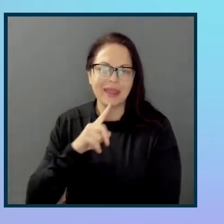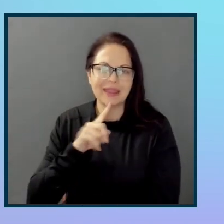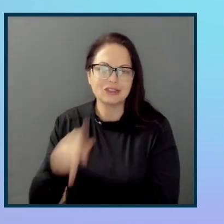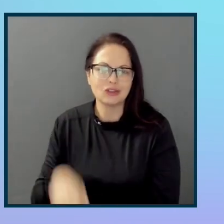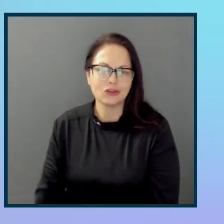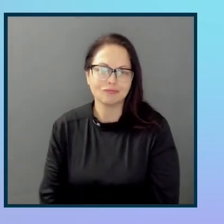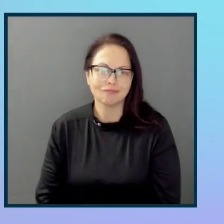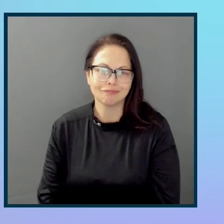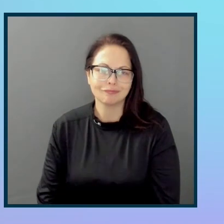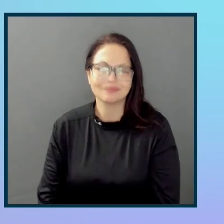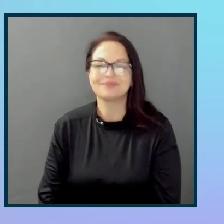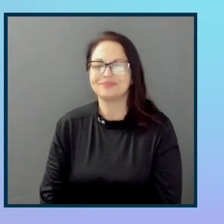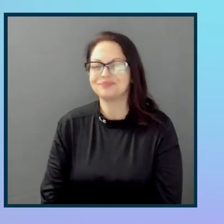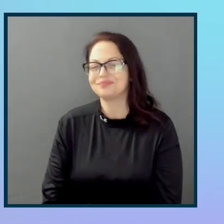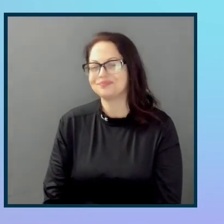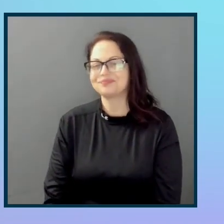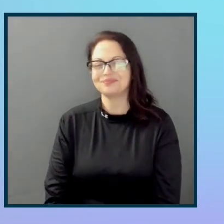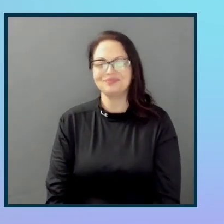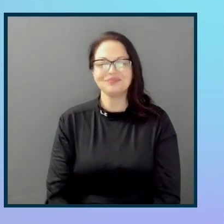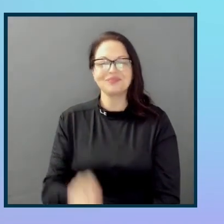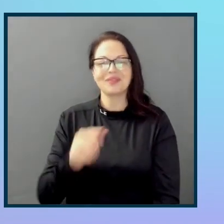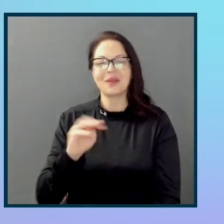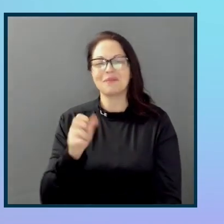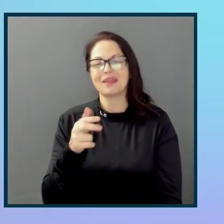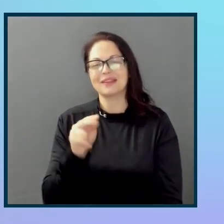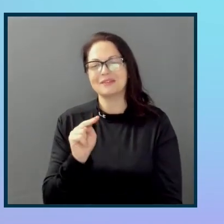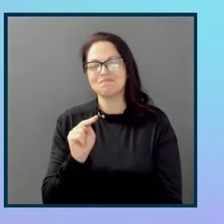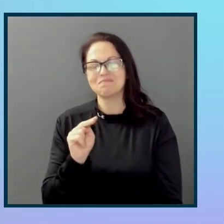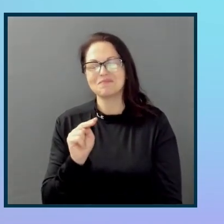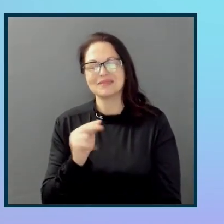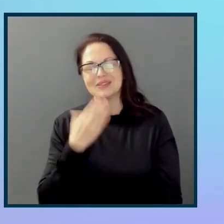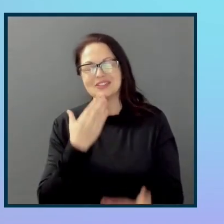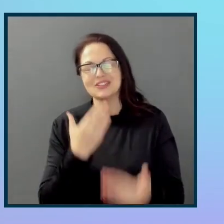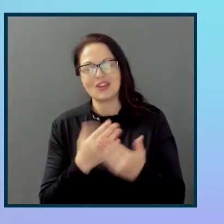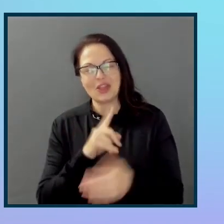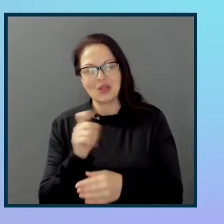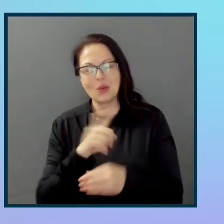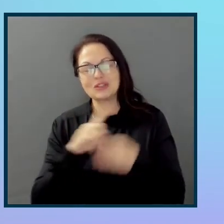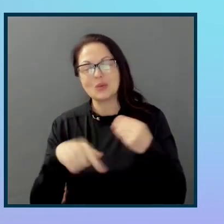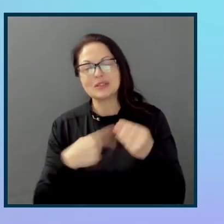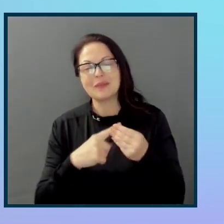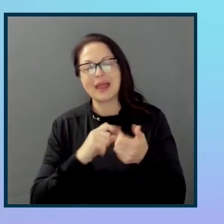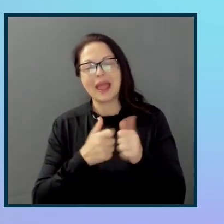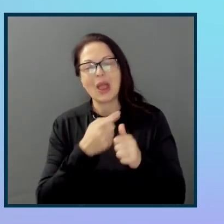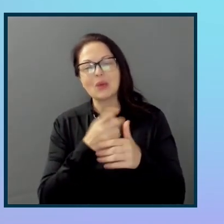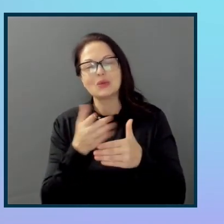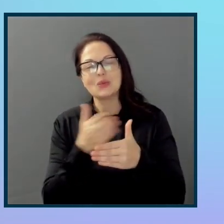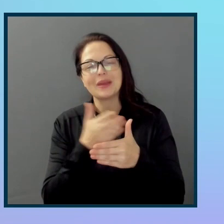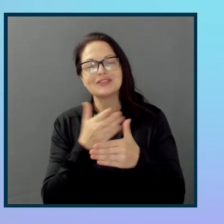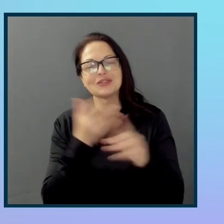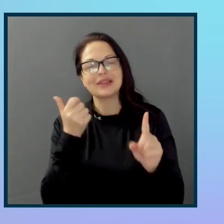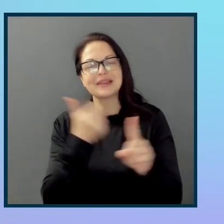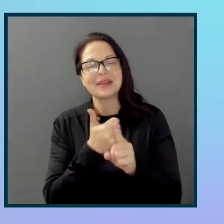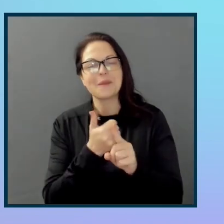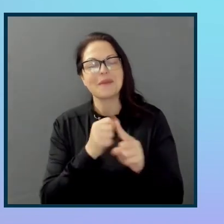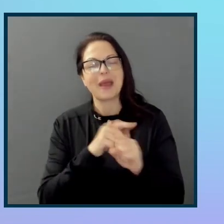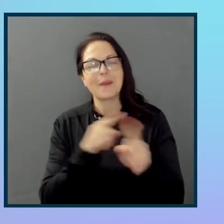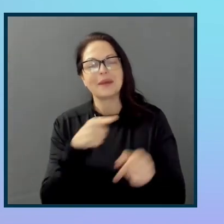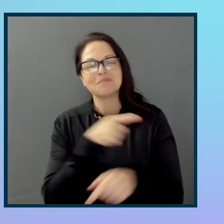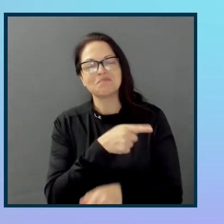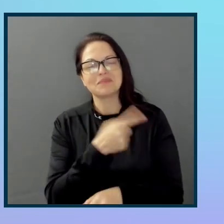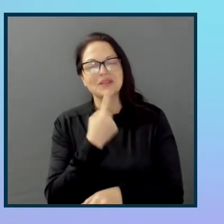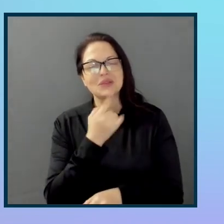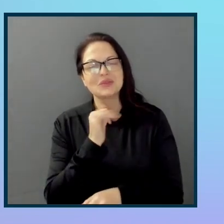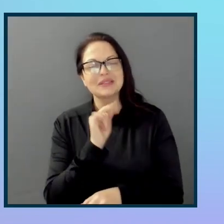I think that is great. It was questioning regarding how do you measure the impact, and I think you named a few really great practices